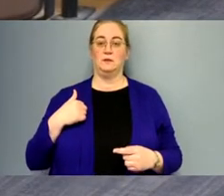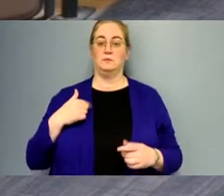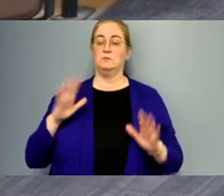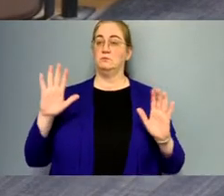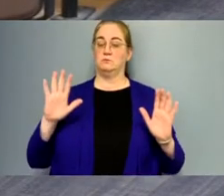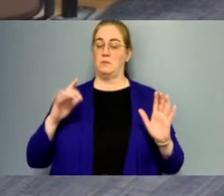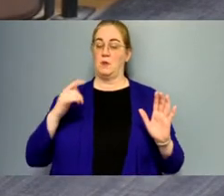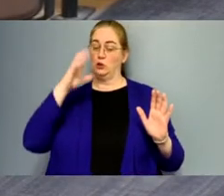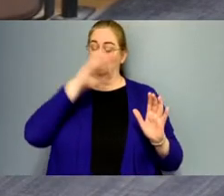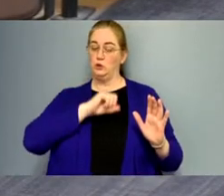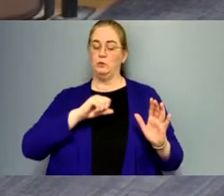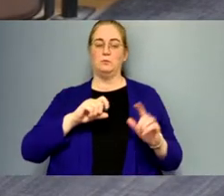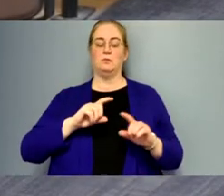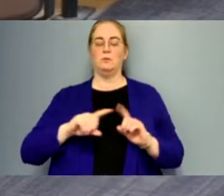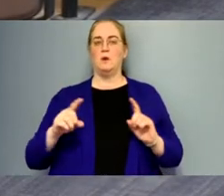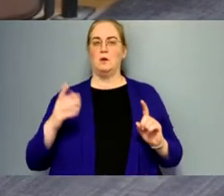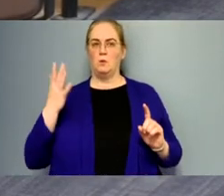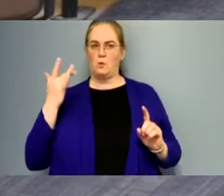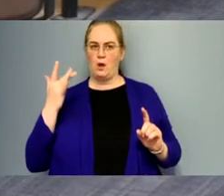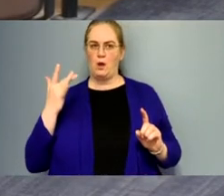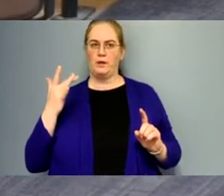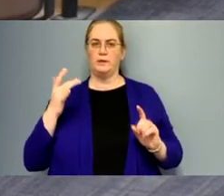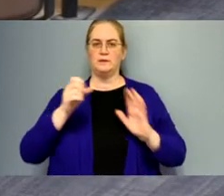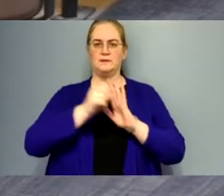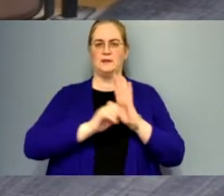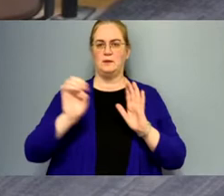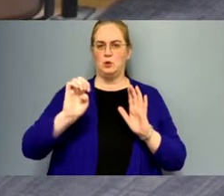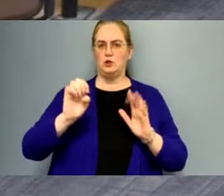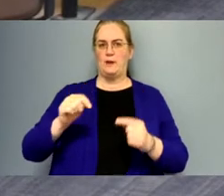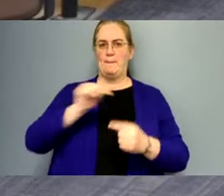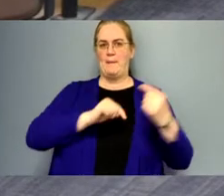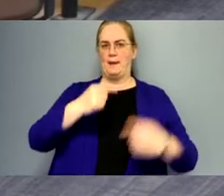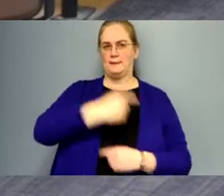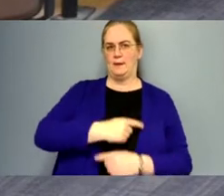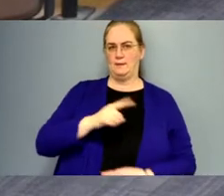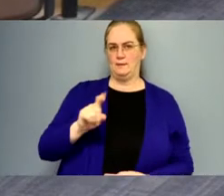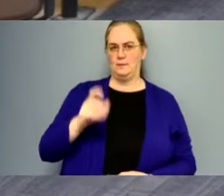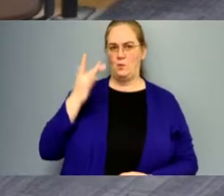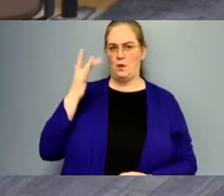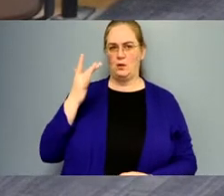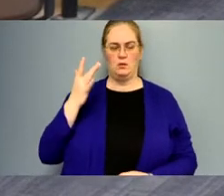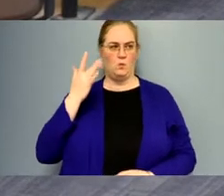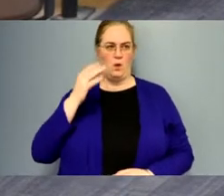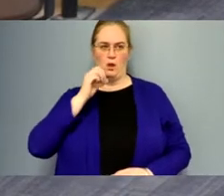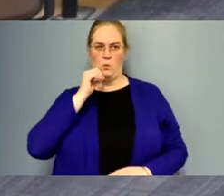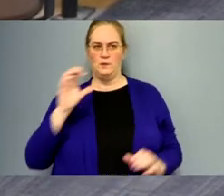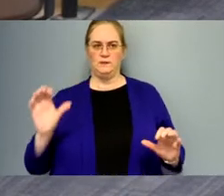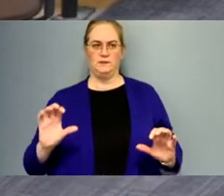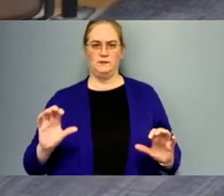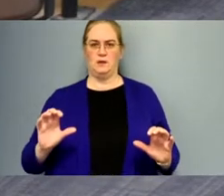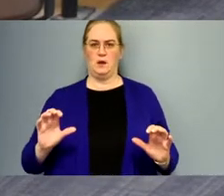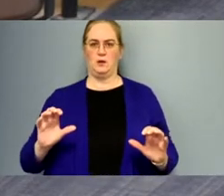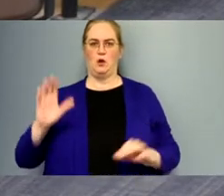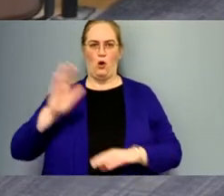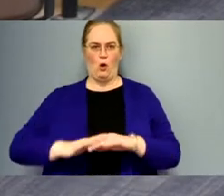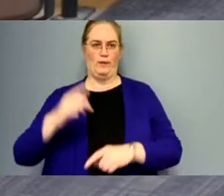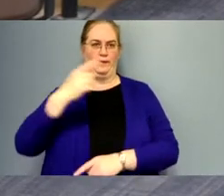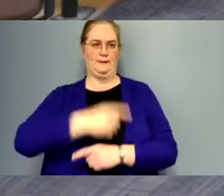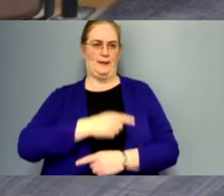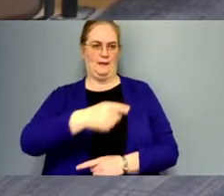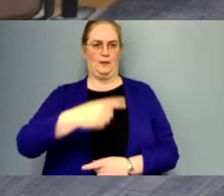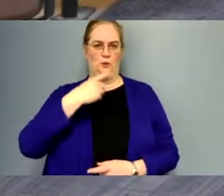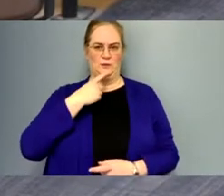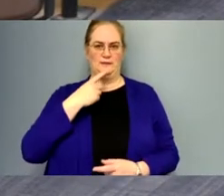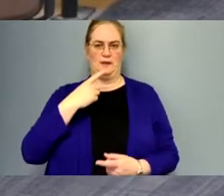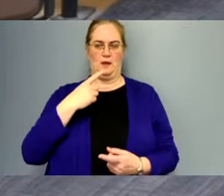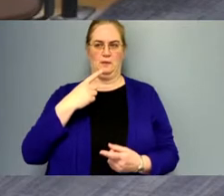going to assume but why has the state of emergency been backdated why wasn't it done on the date that you're saying that